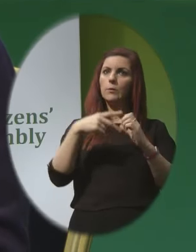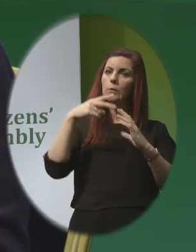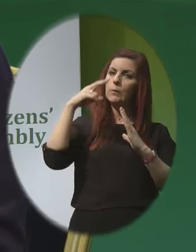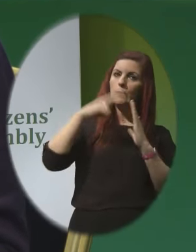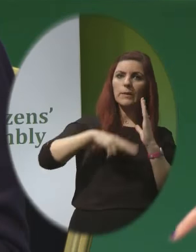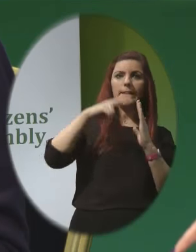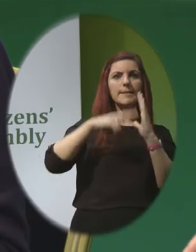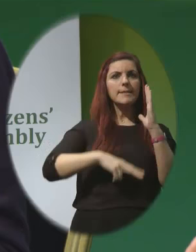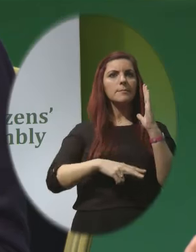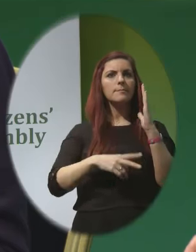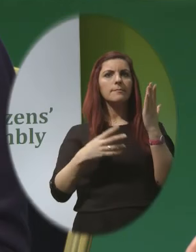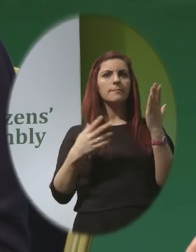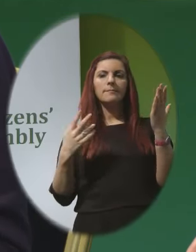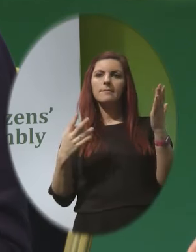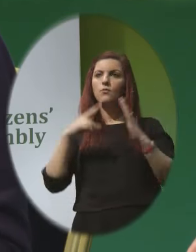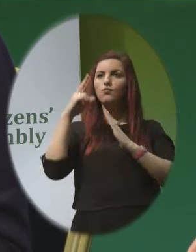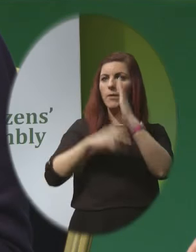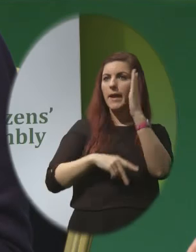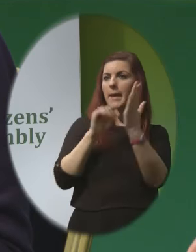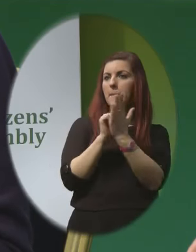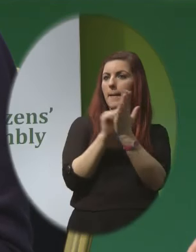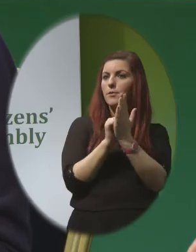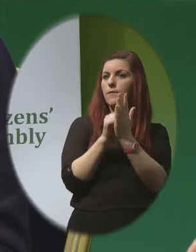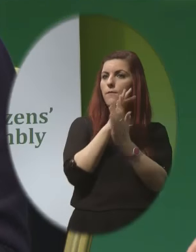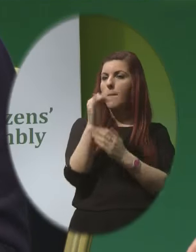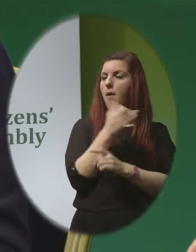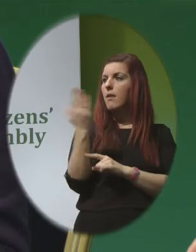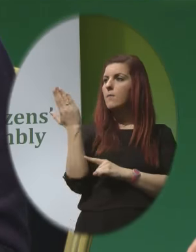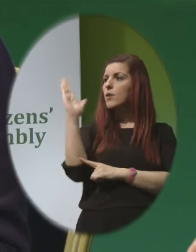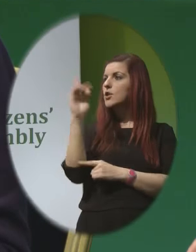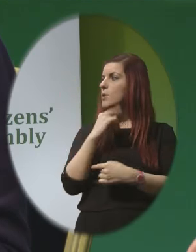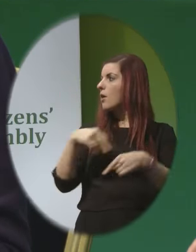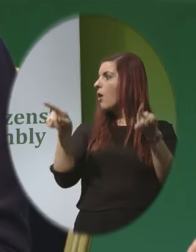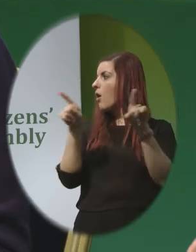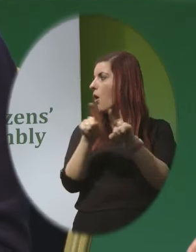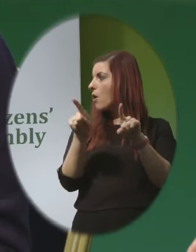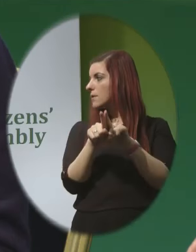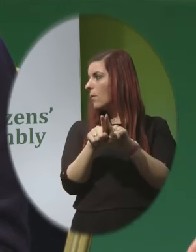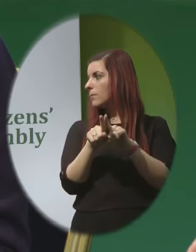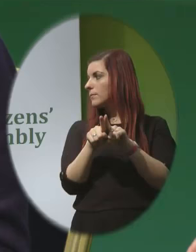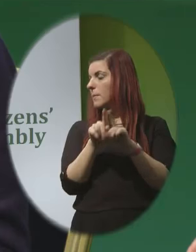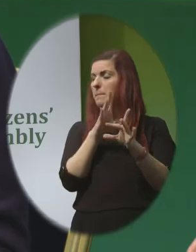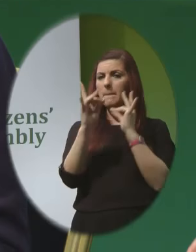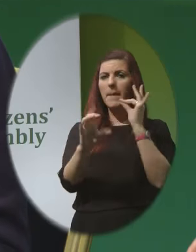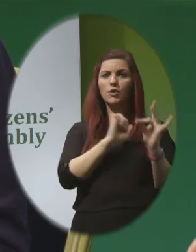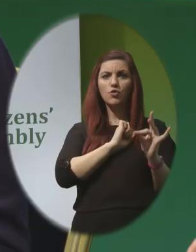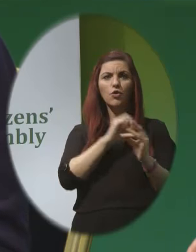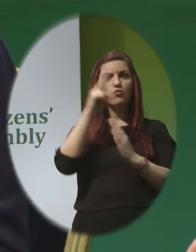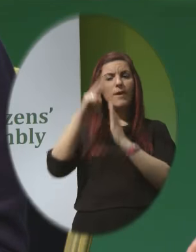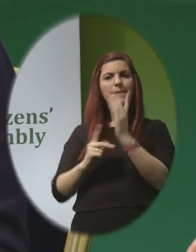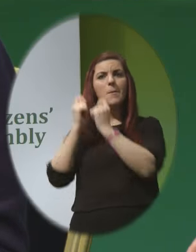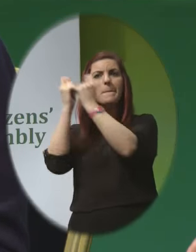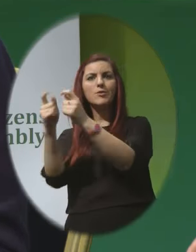To read the papers on the presentations But also, and I'm stressing this again Also read the submissions